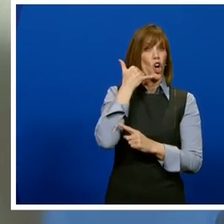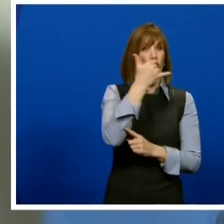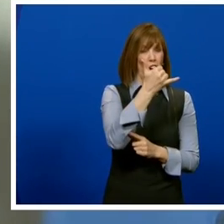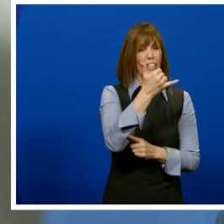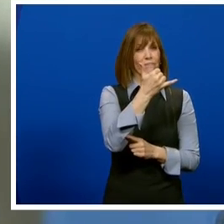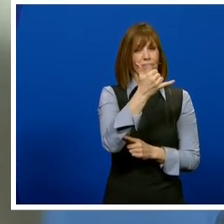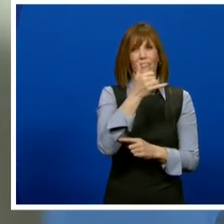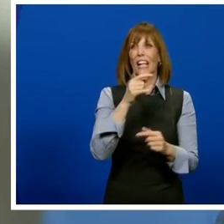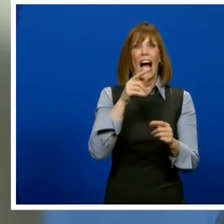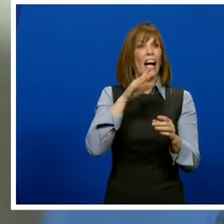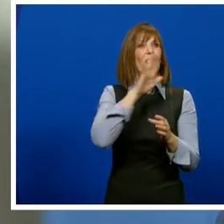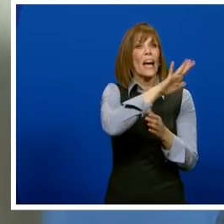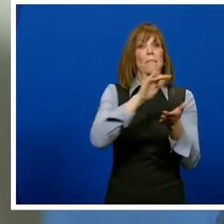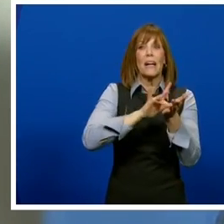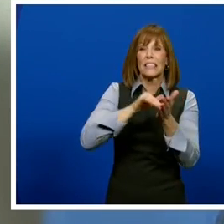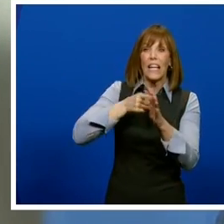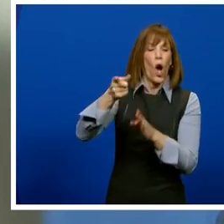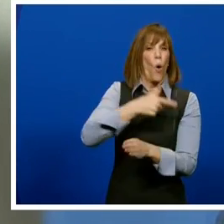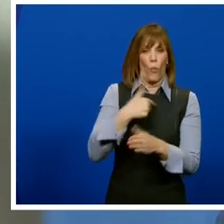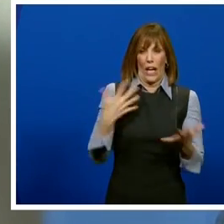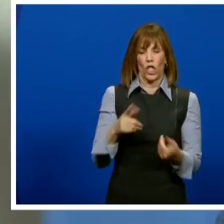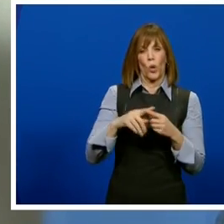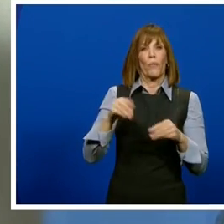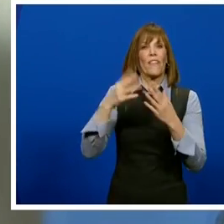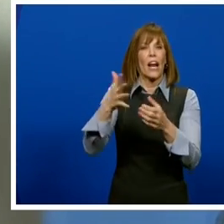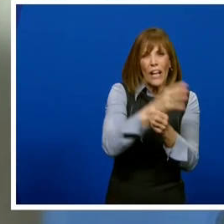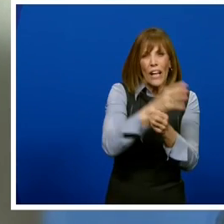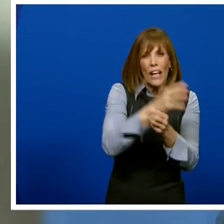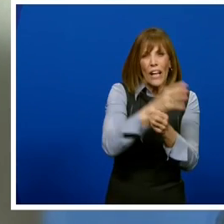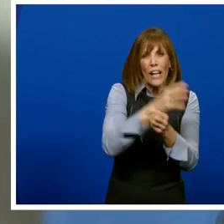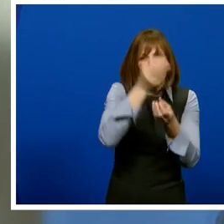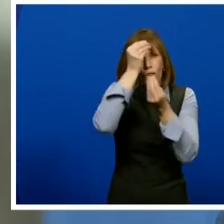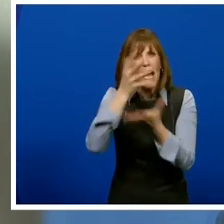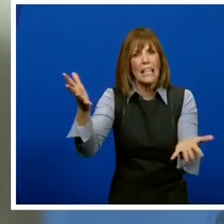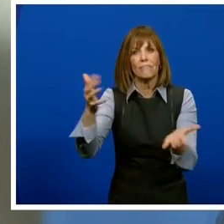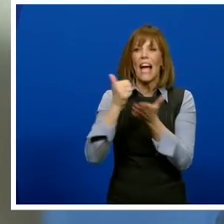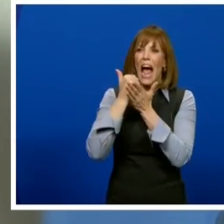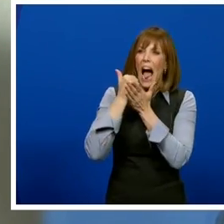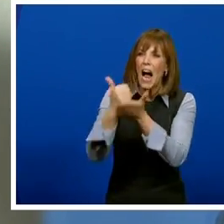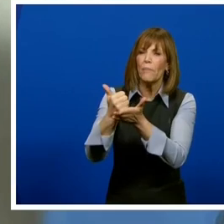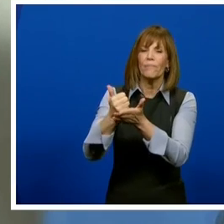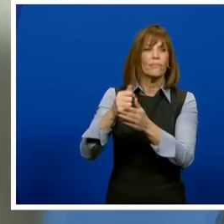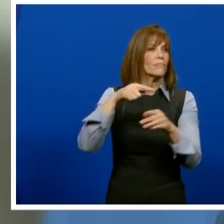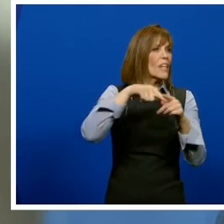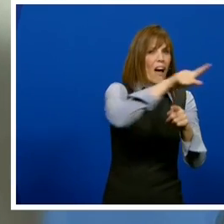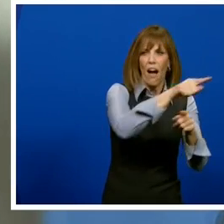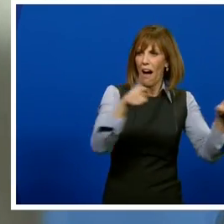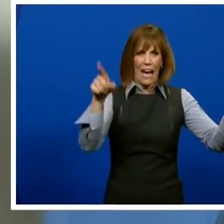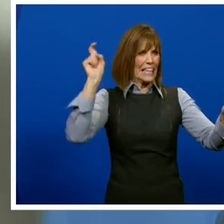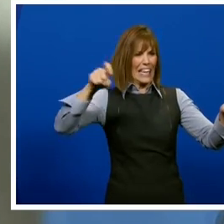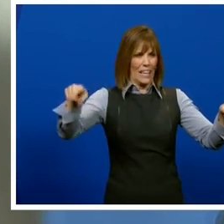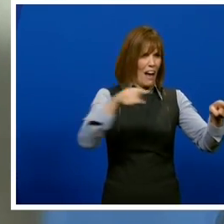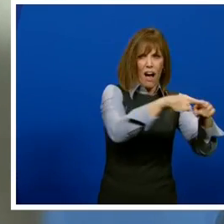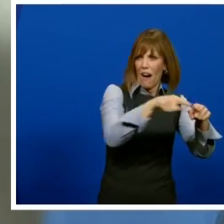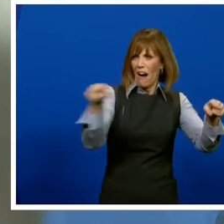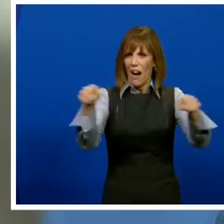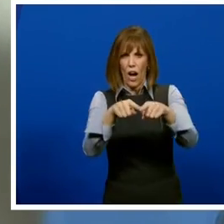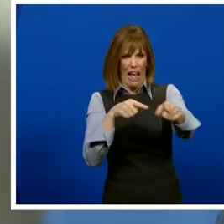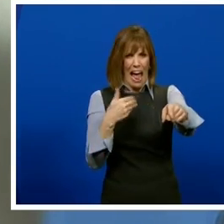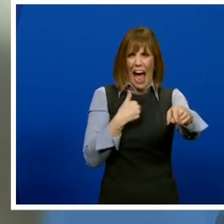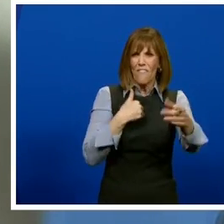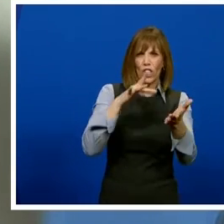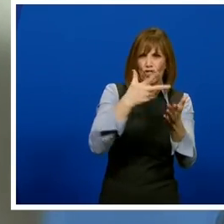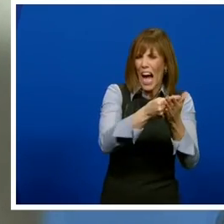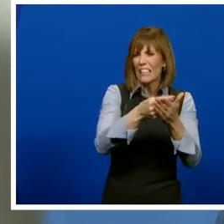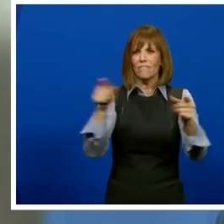and as vaccine navigators, we are here to provide comprehensive information and resource referrals, connecting Iowa residents in